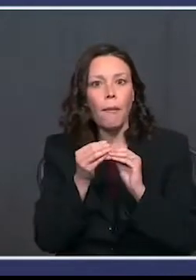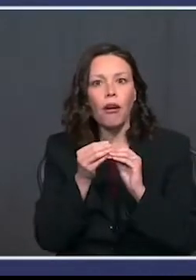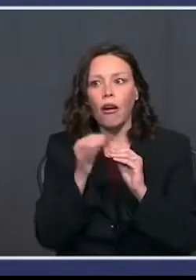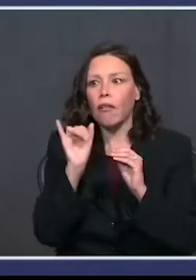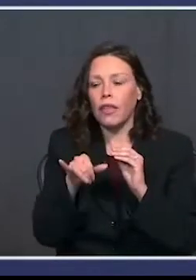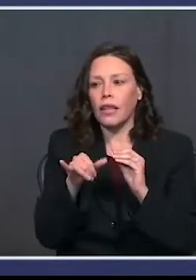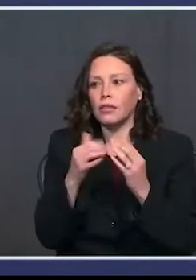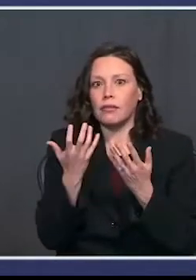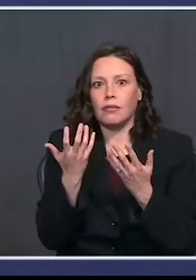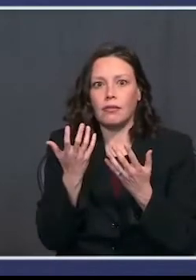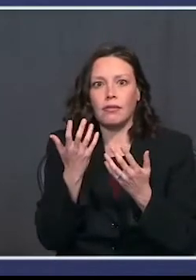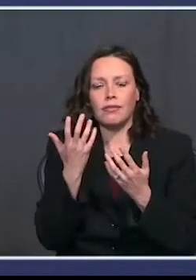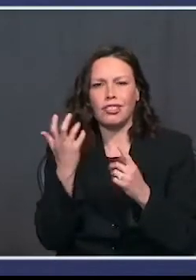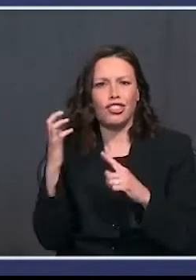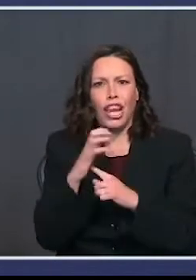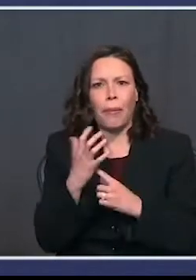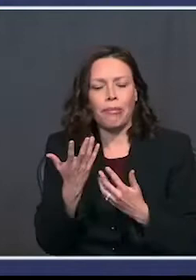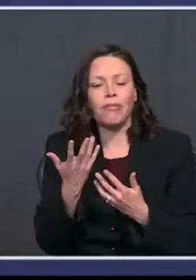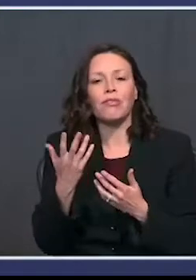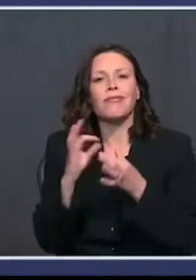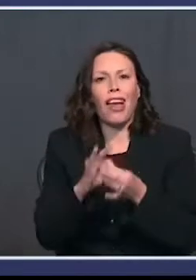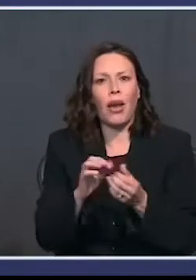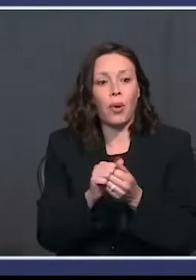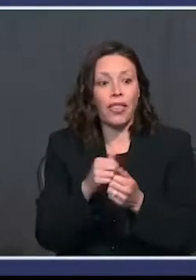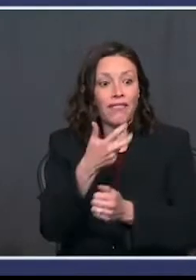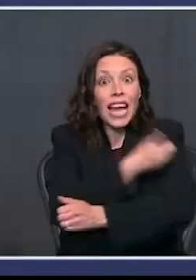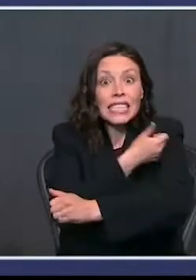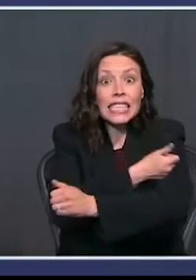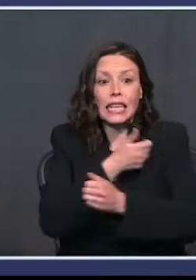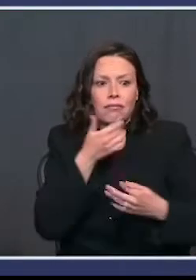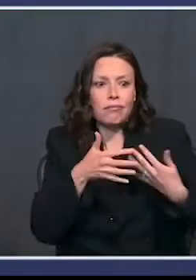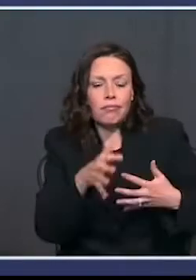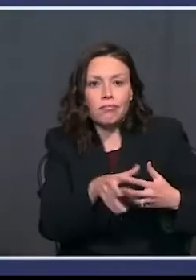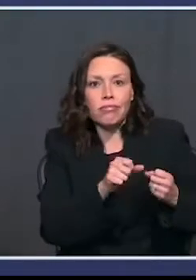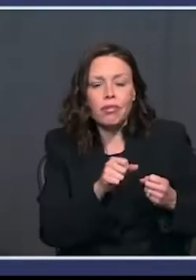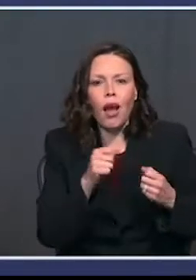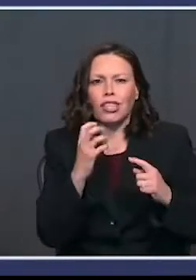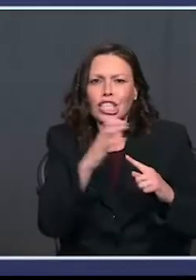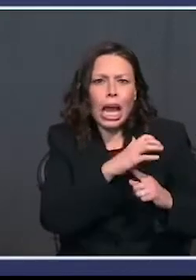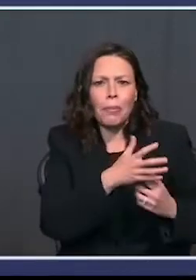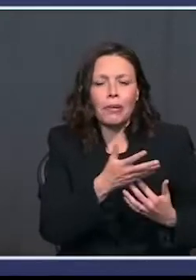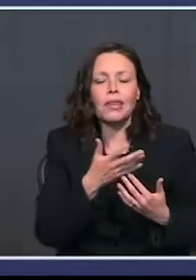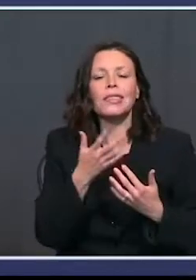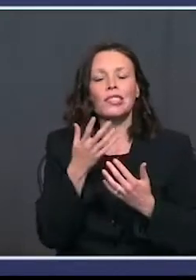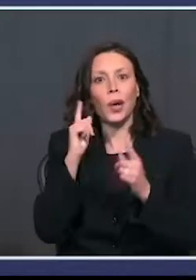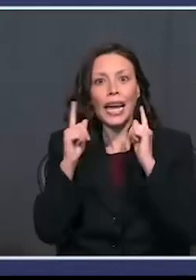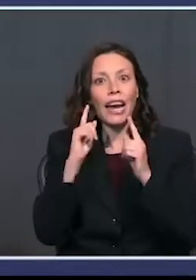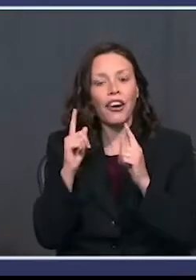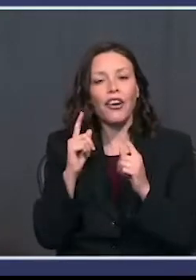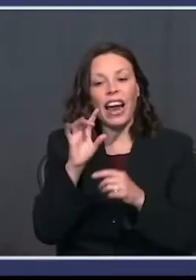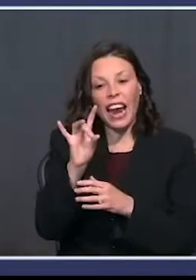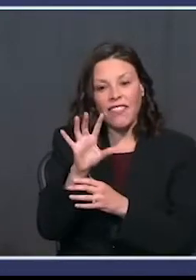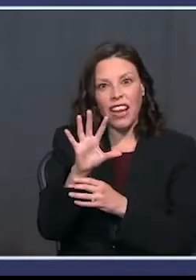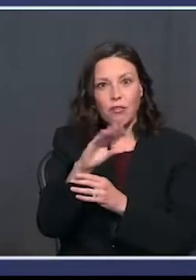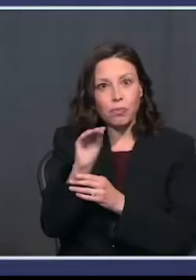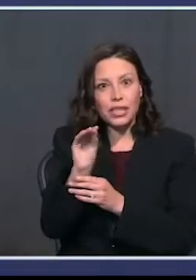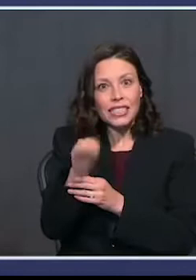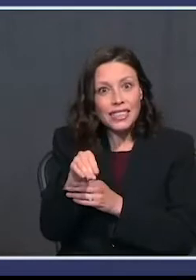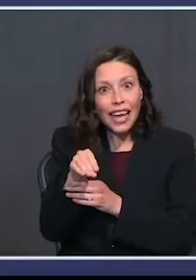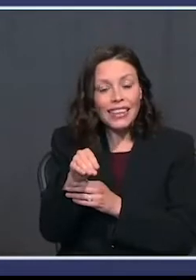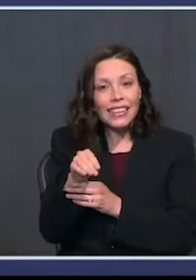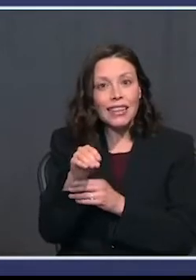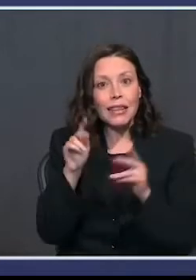along with anything else, including the vaccines, when you think about it, as well as we've done with the vaccines. When you hear 85 percent,